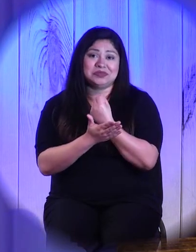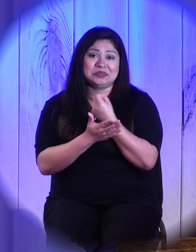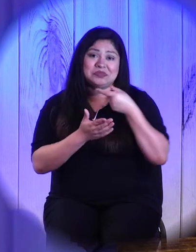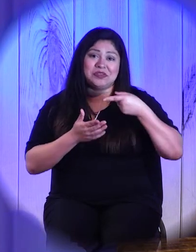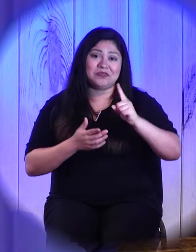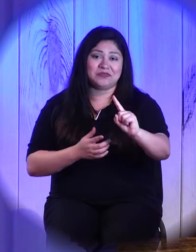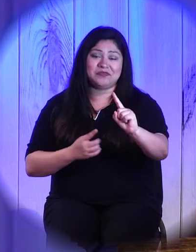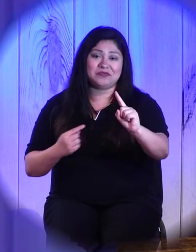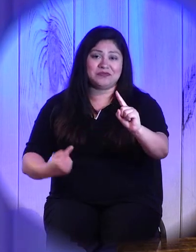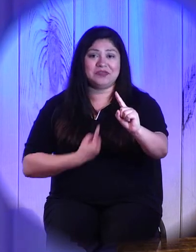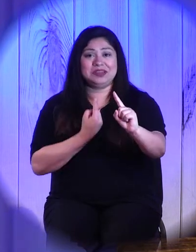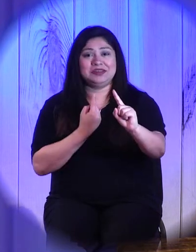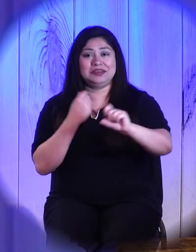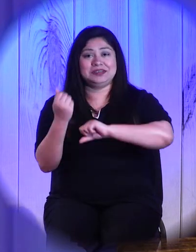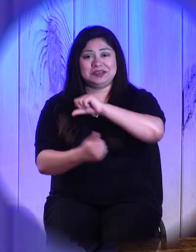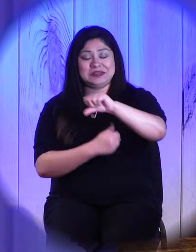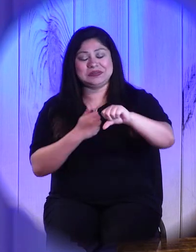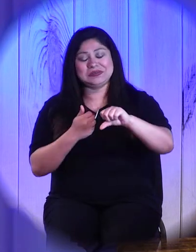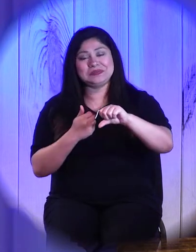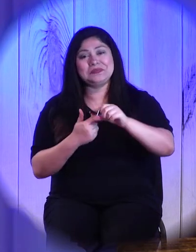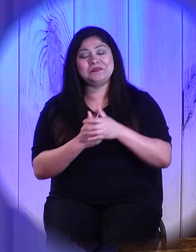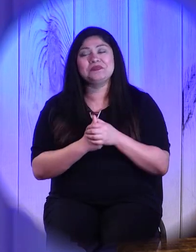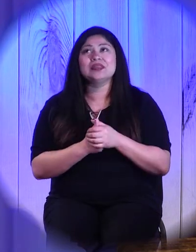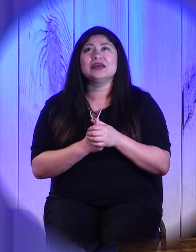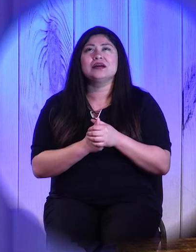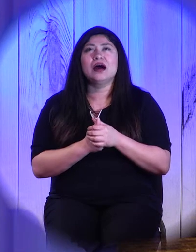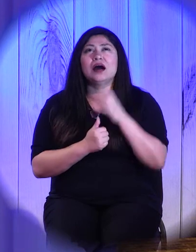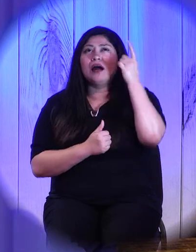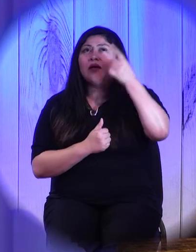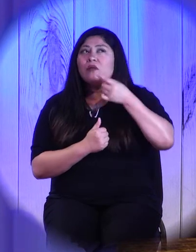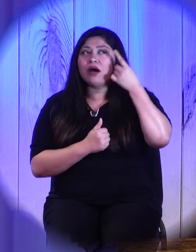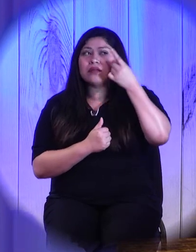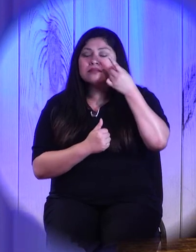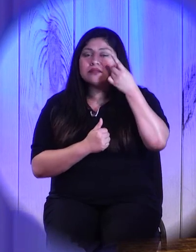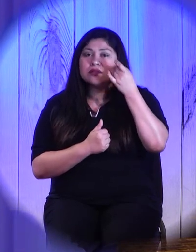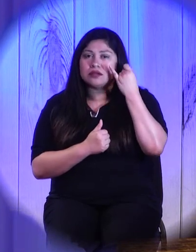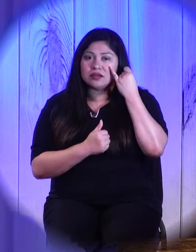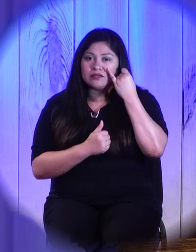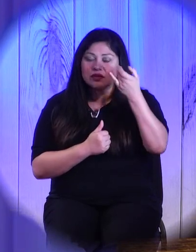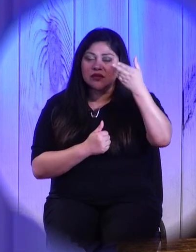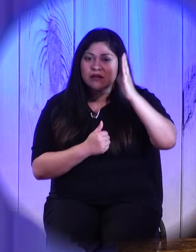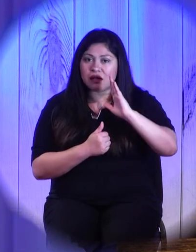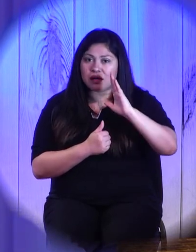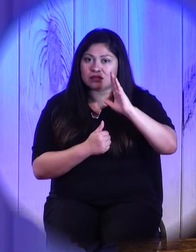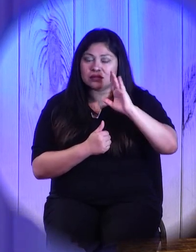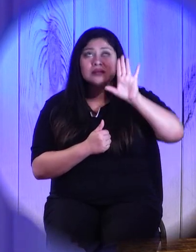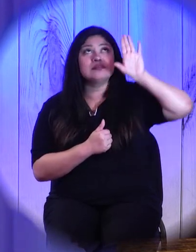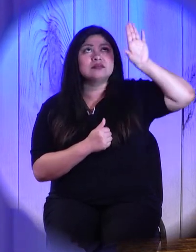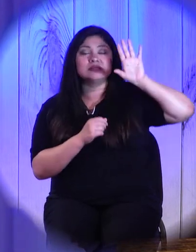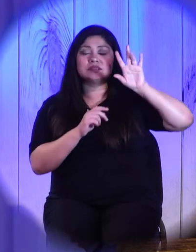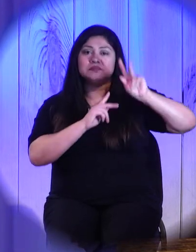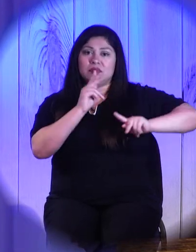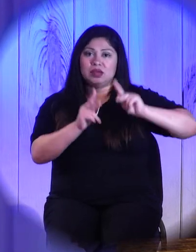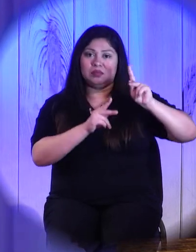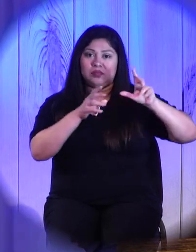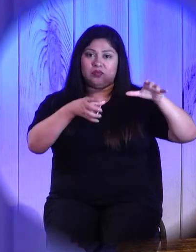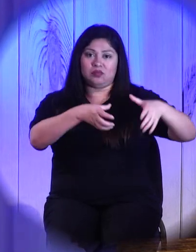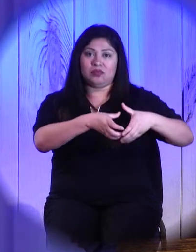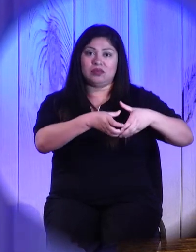I wonder, what might it look like if God's people in each of those moments